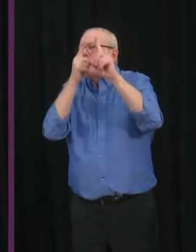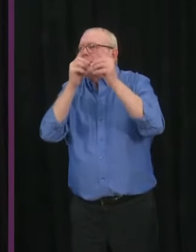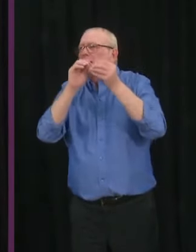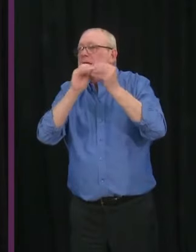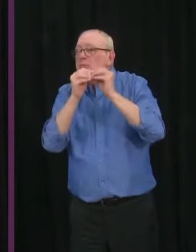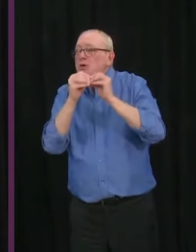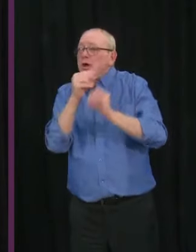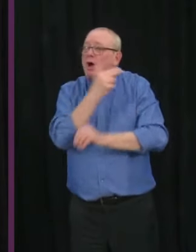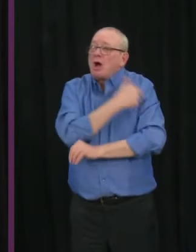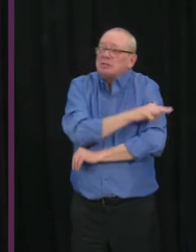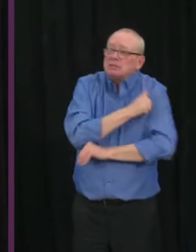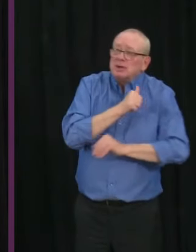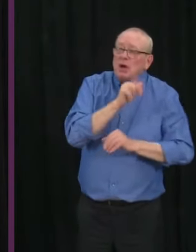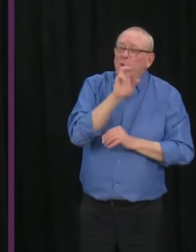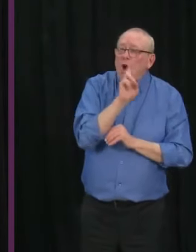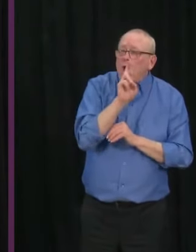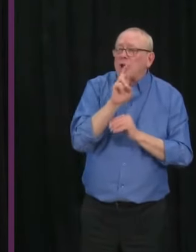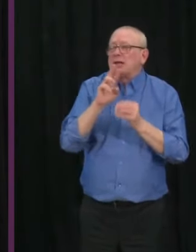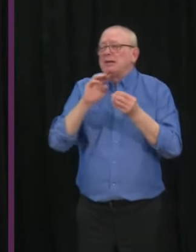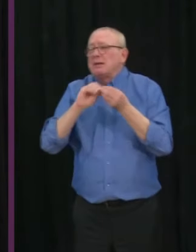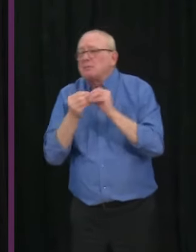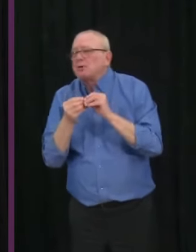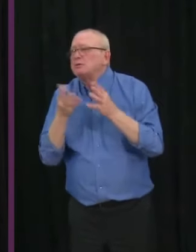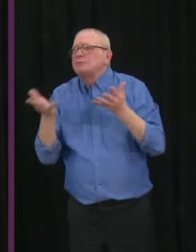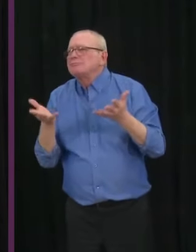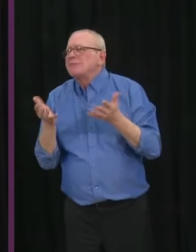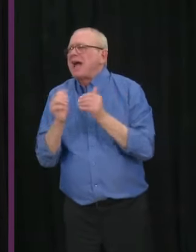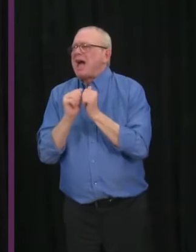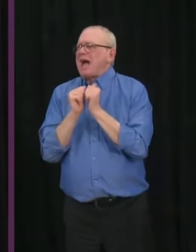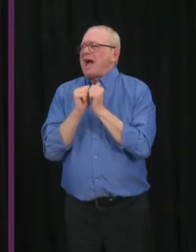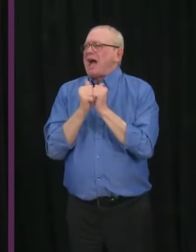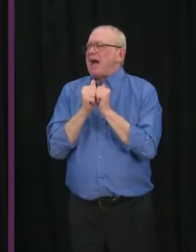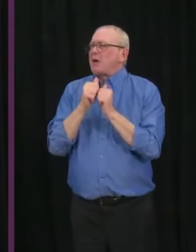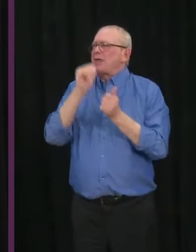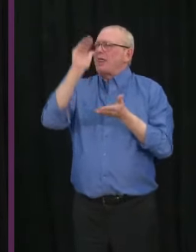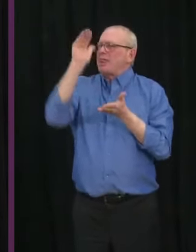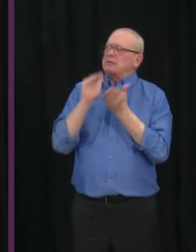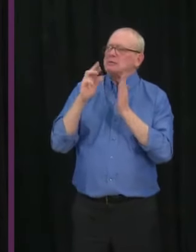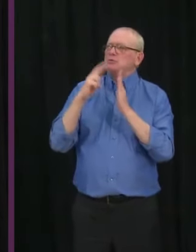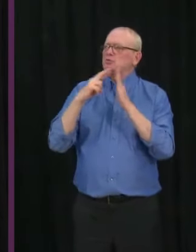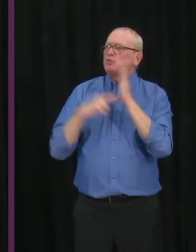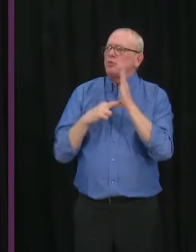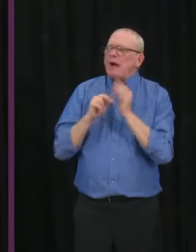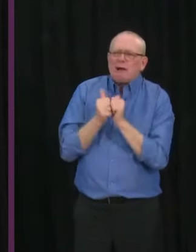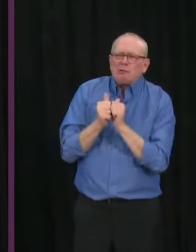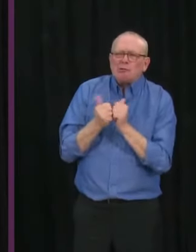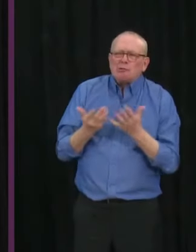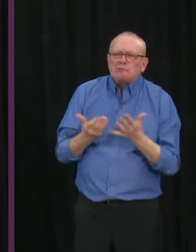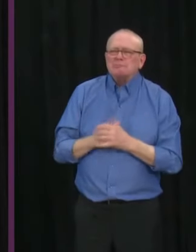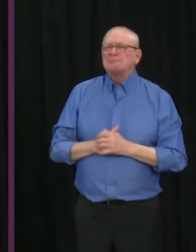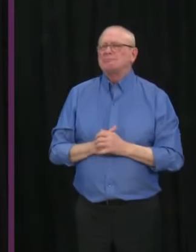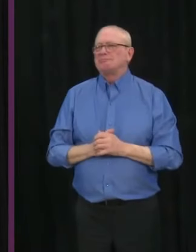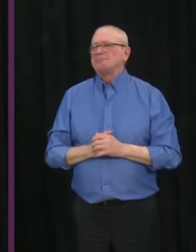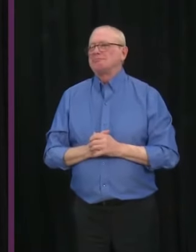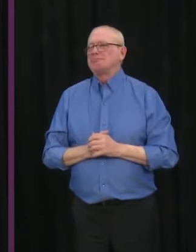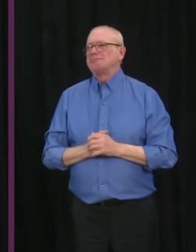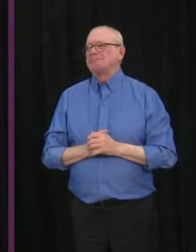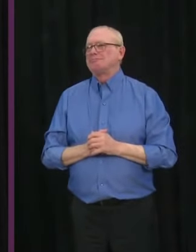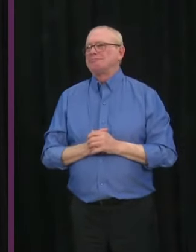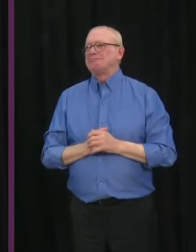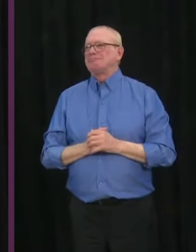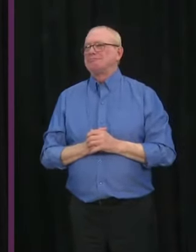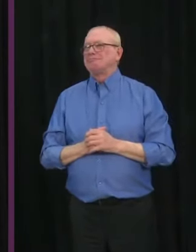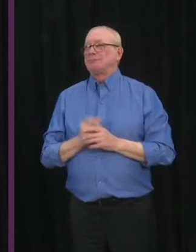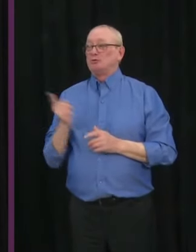the idea of lifting the restrictions that were put in place in December? And what is the risk of even small changes like we're seeing today? Could either reverse the recent